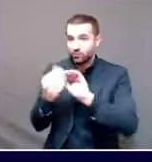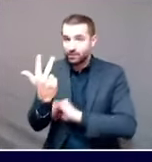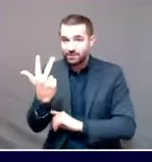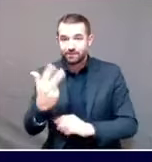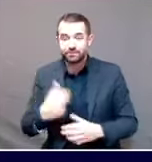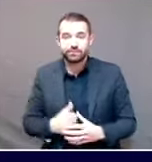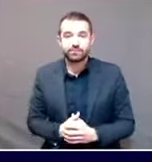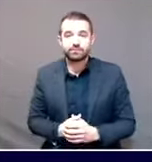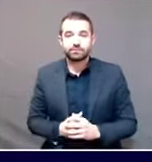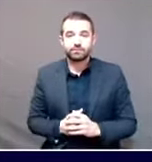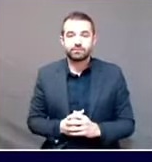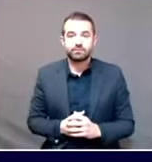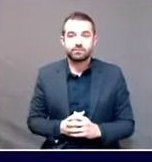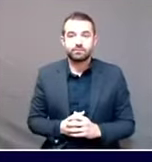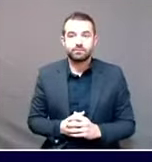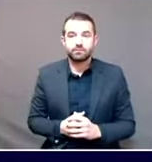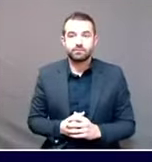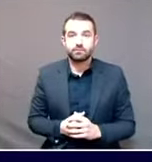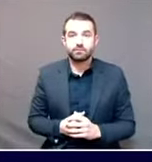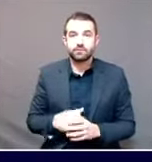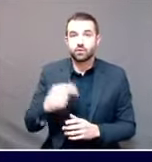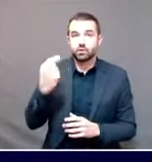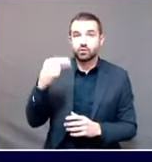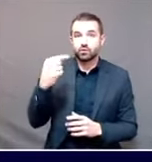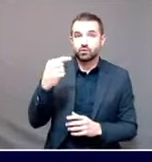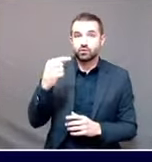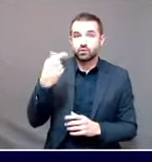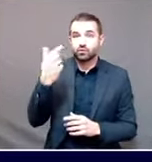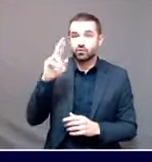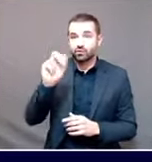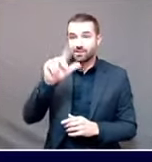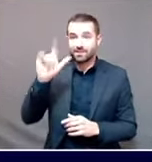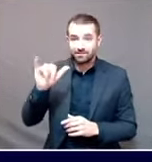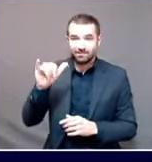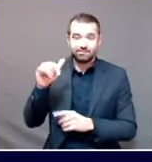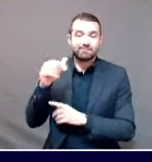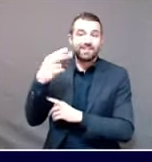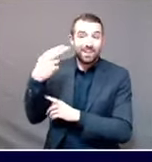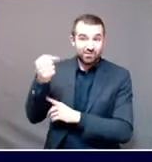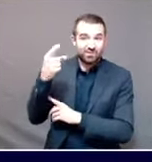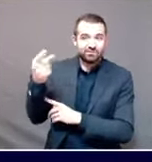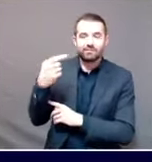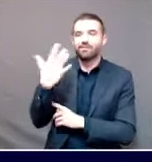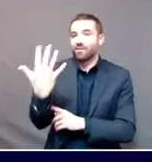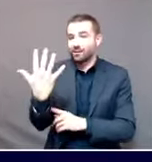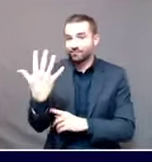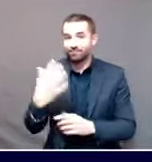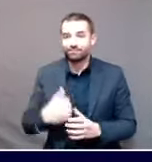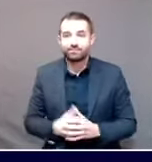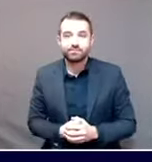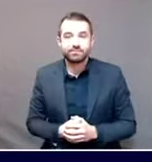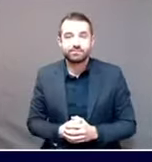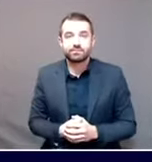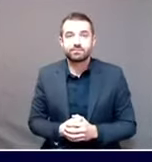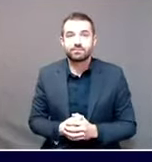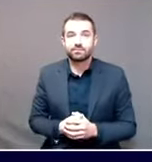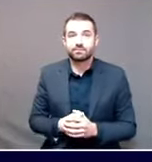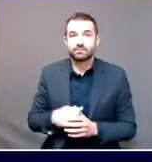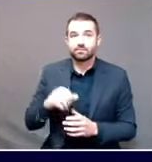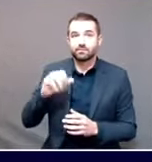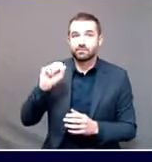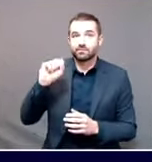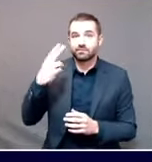At the Greeley High School, five cases. At Shaw House, which is an assisted living